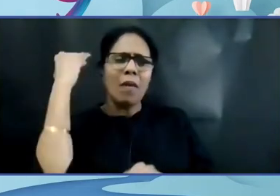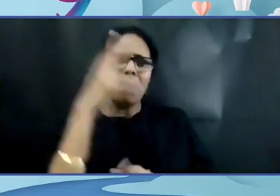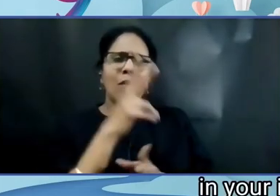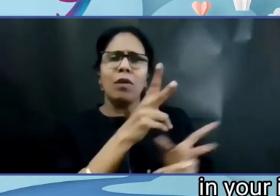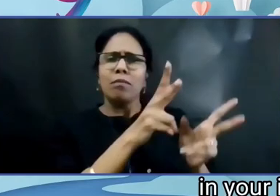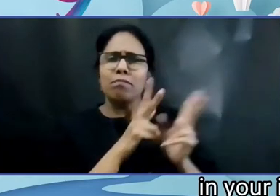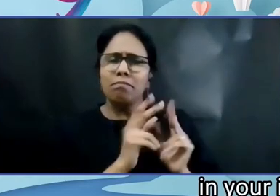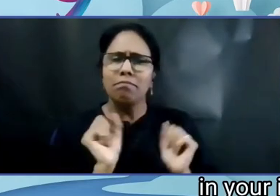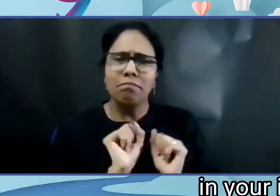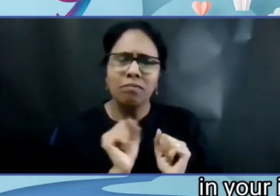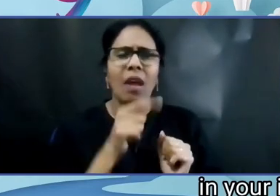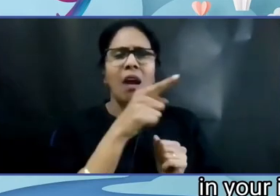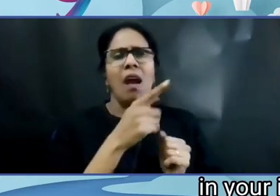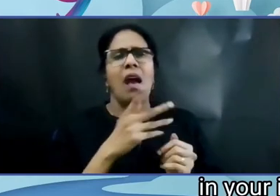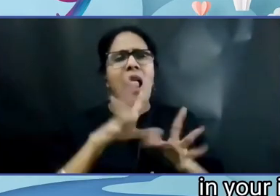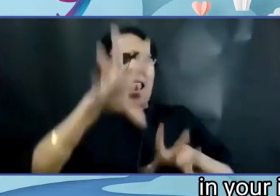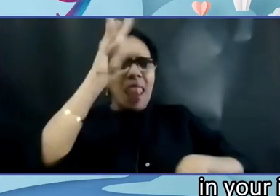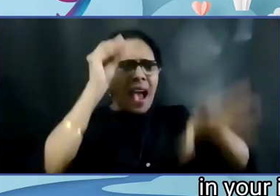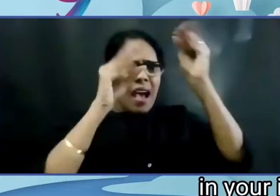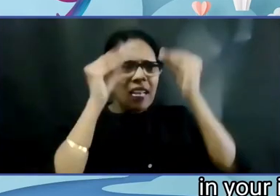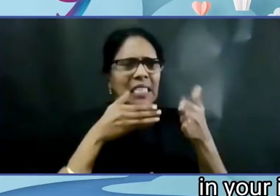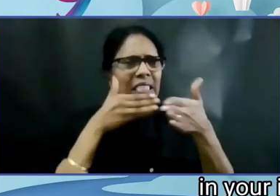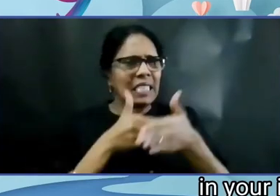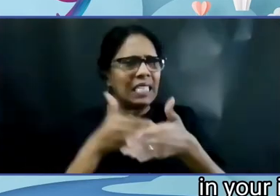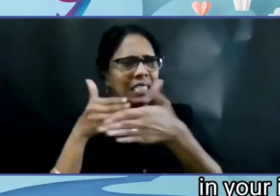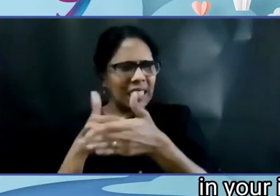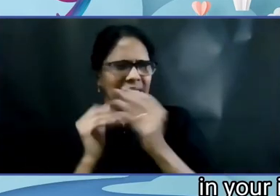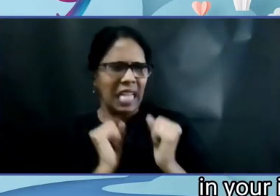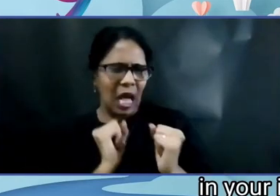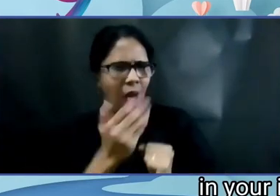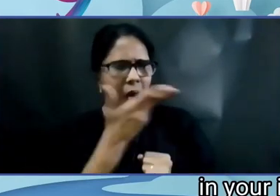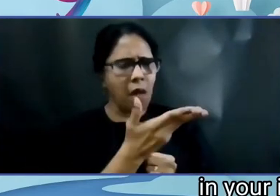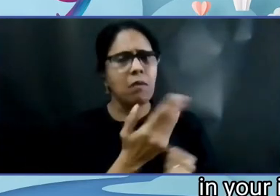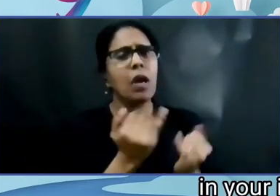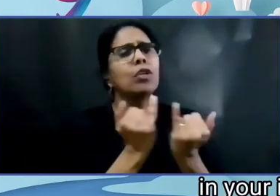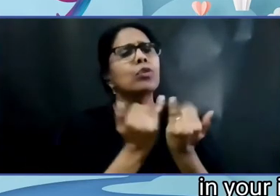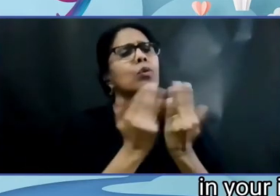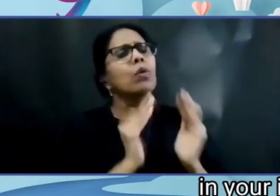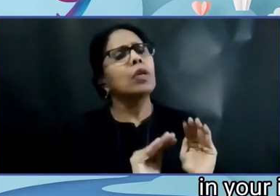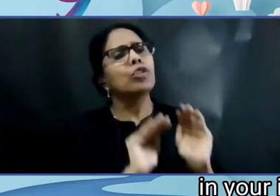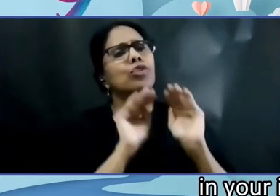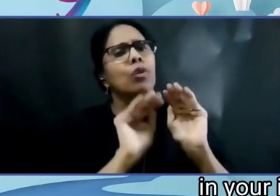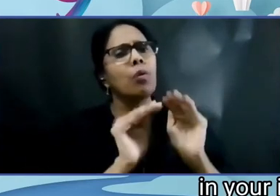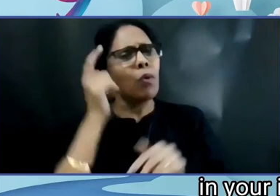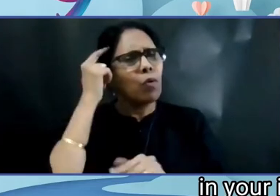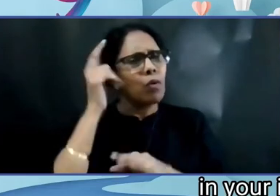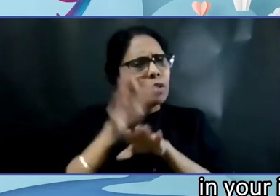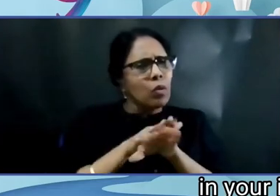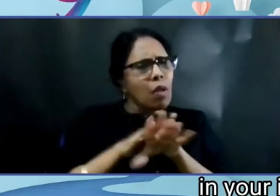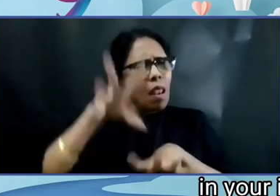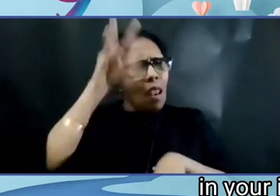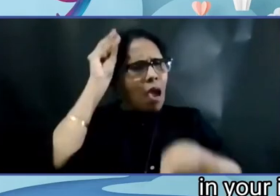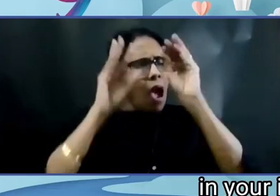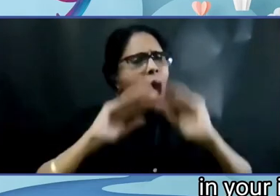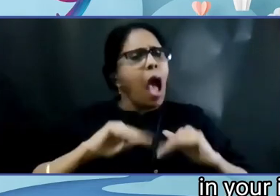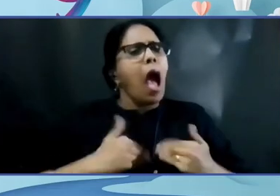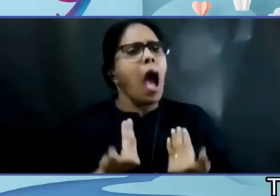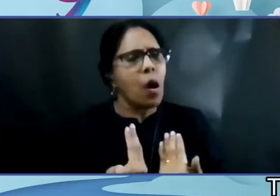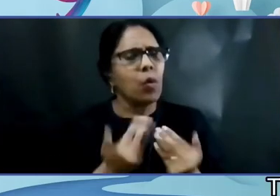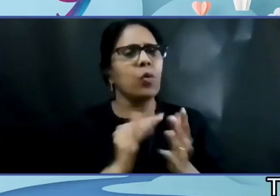in your introduction. How do schools support slow learners and how does the peer group support help?